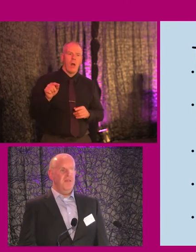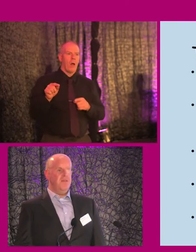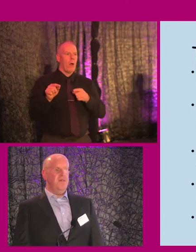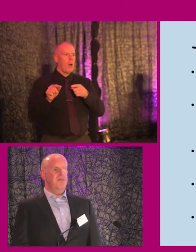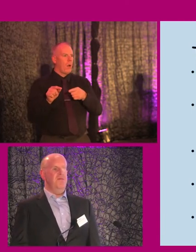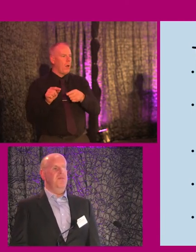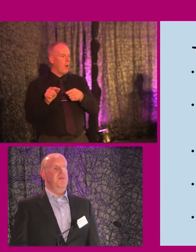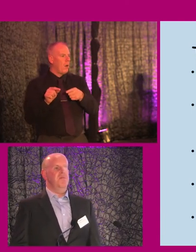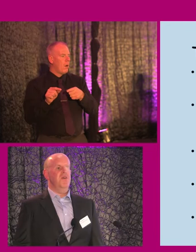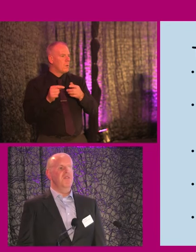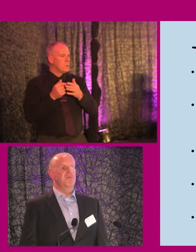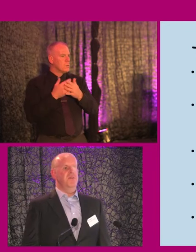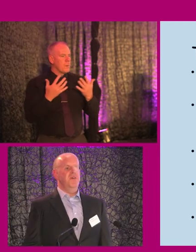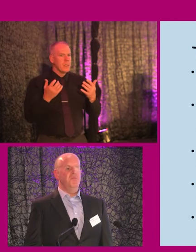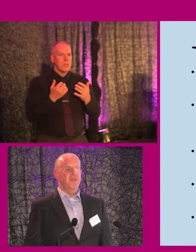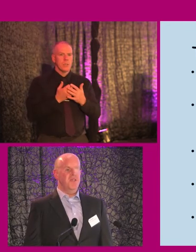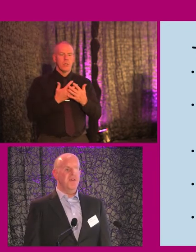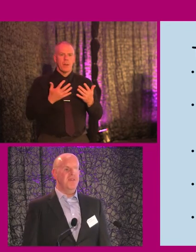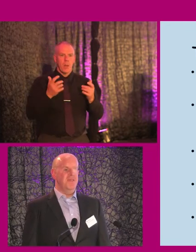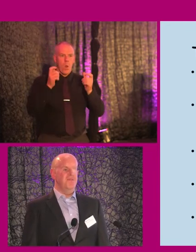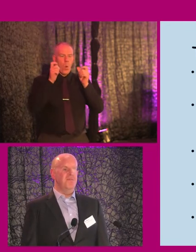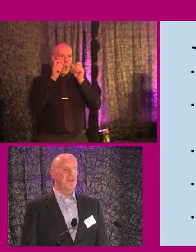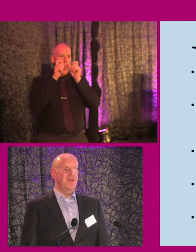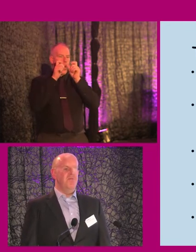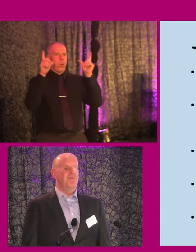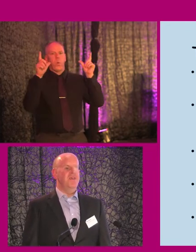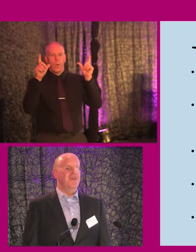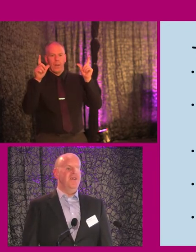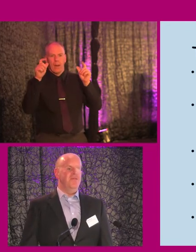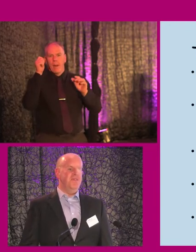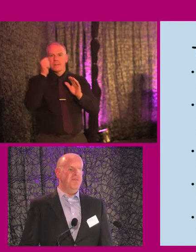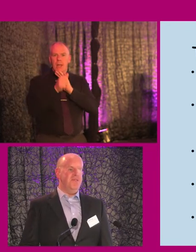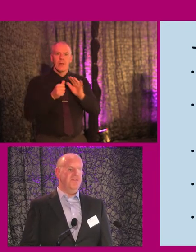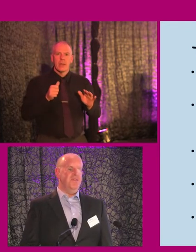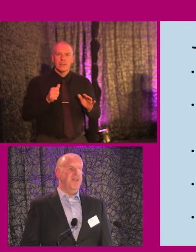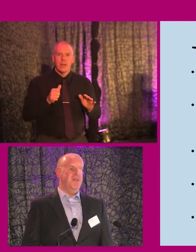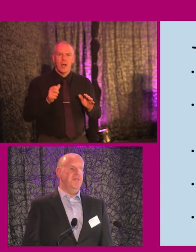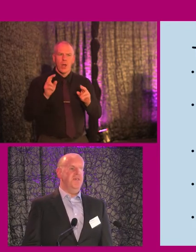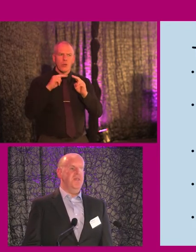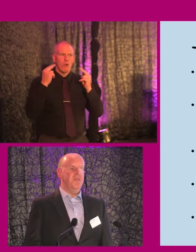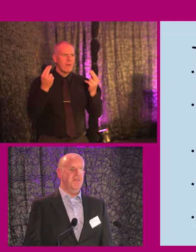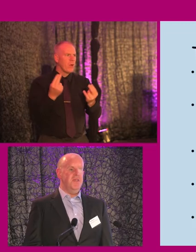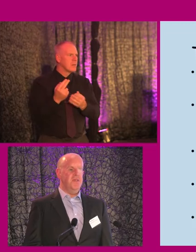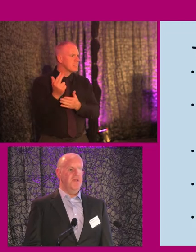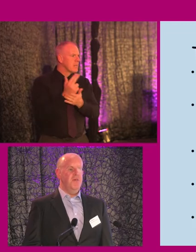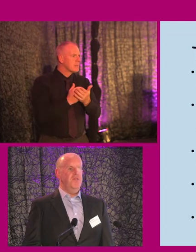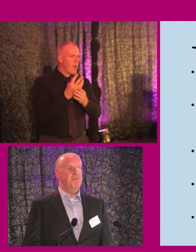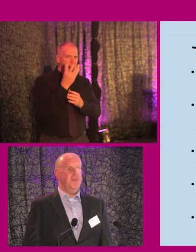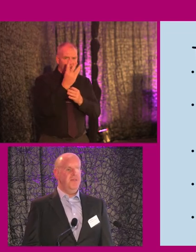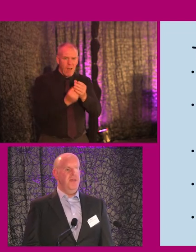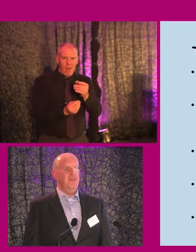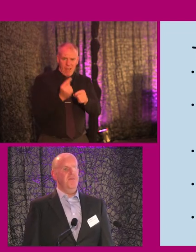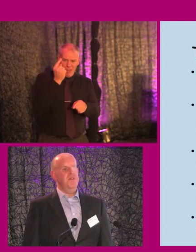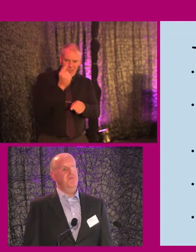many kind of, pardon the pun, eye-opening experiences for me, whereby there was universal design built in, which